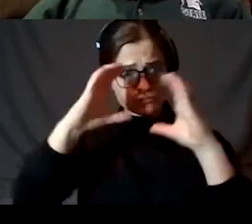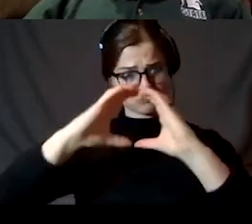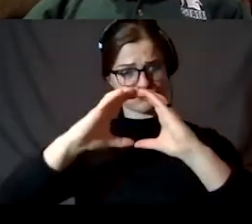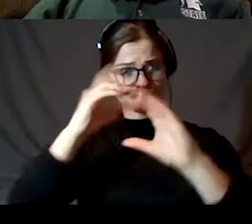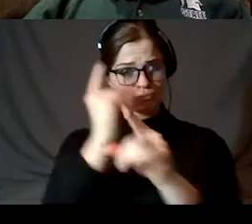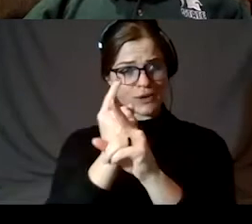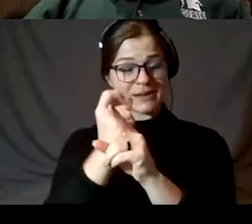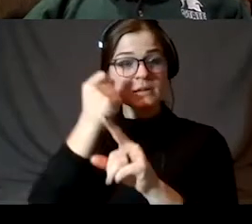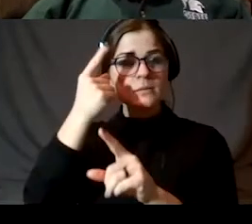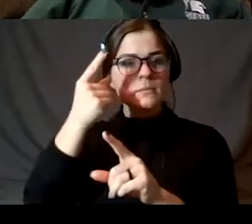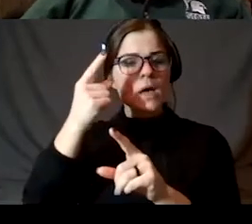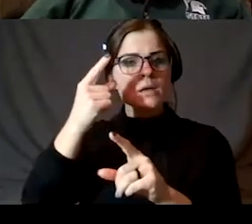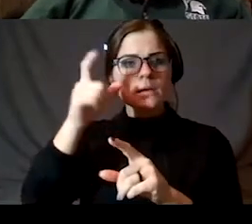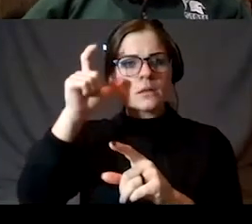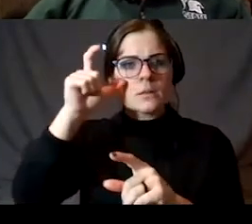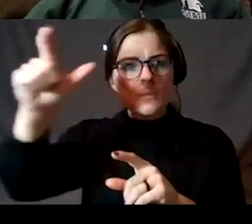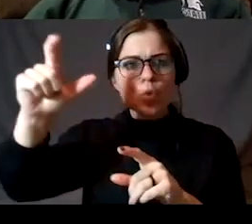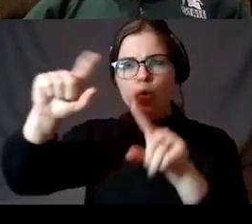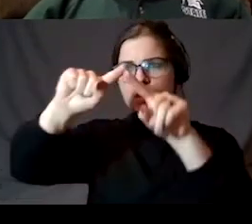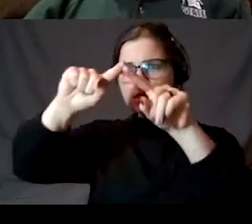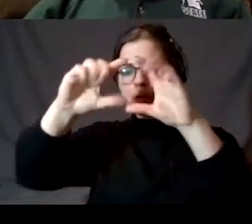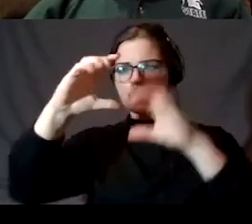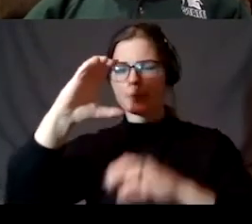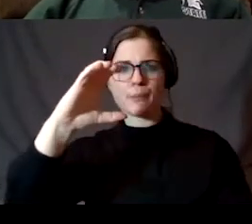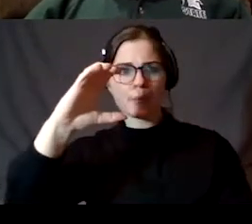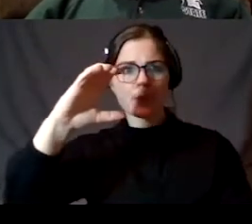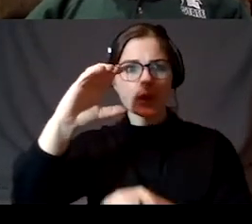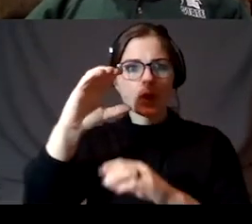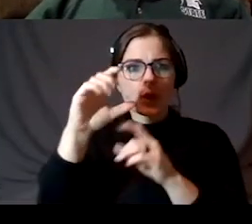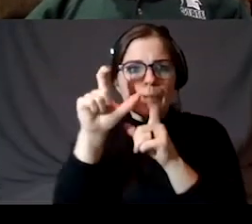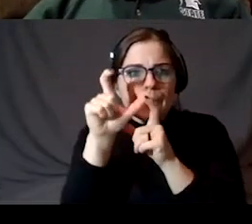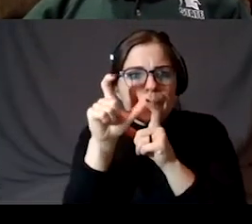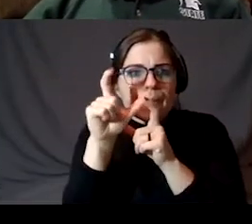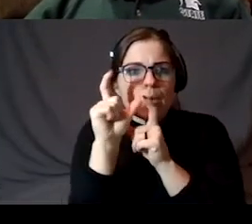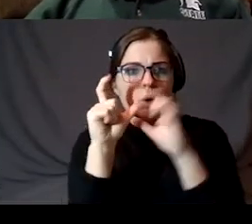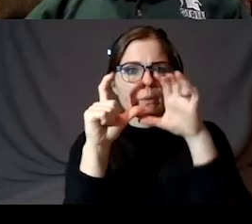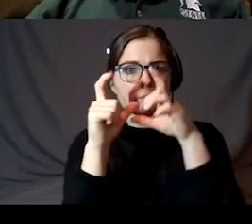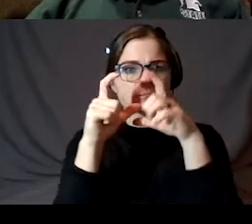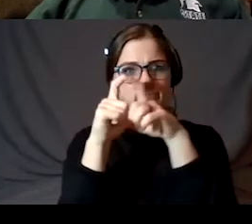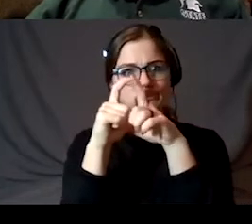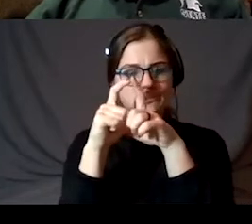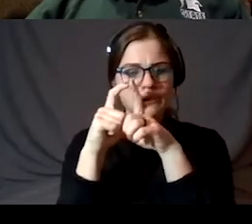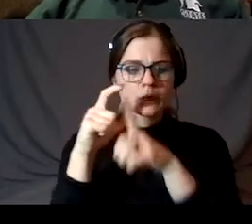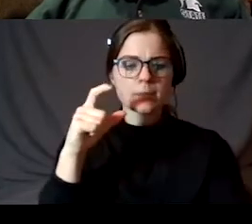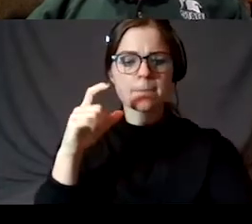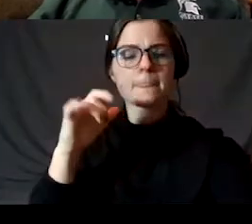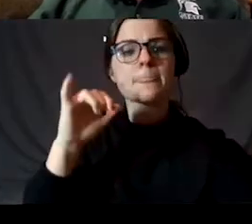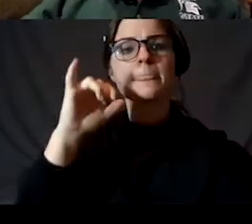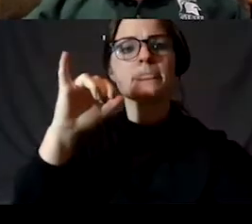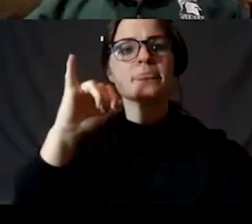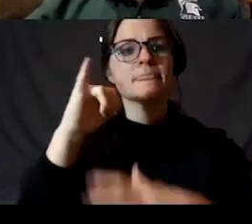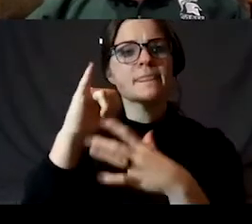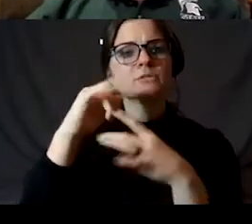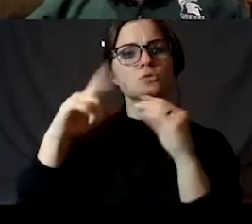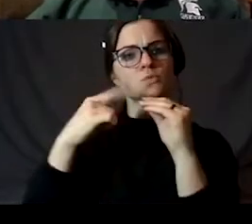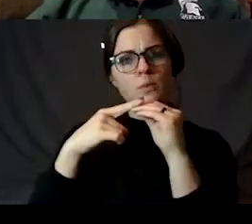half-circle quarter moon, or the creston phase? These phases are simply when the moon is partly lit from our perspective, and I'll